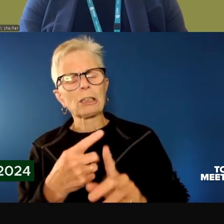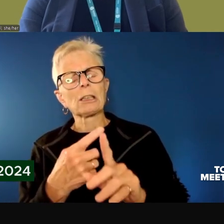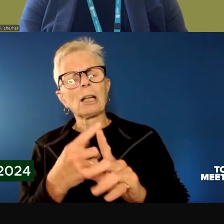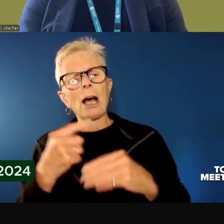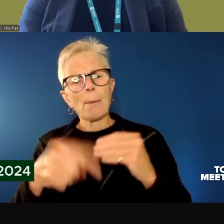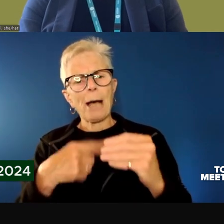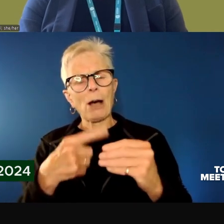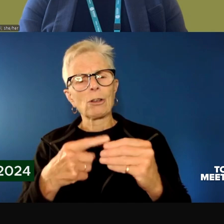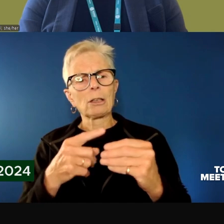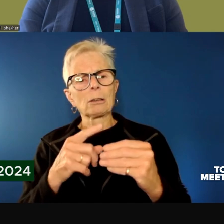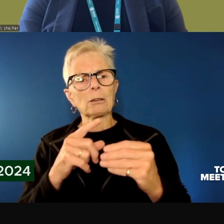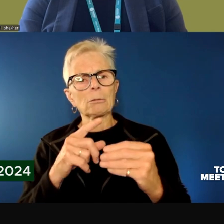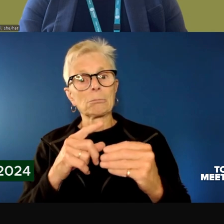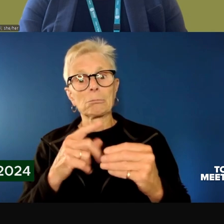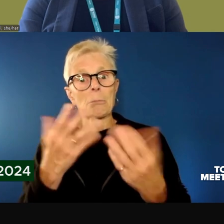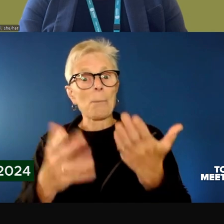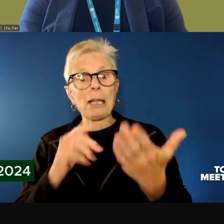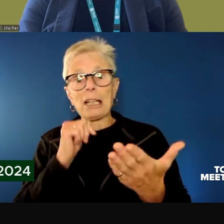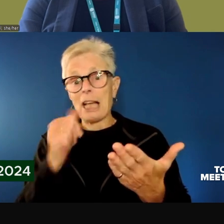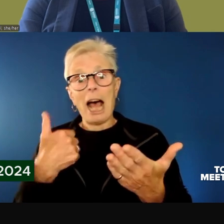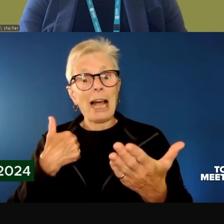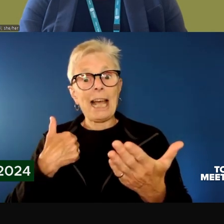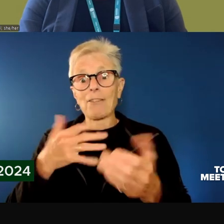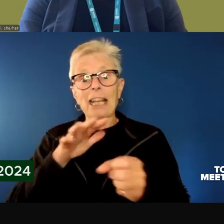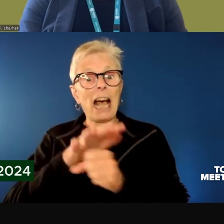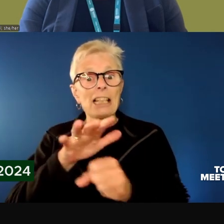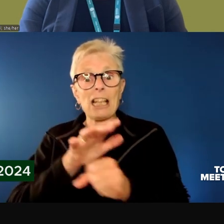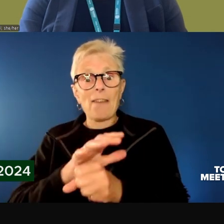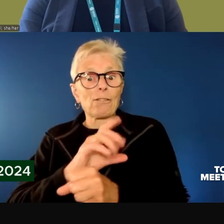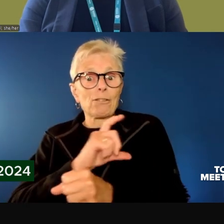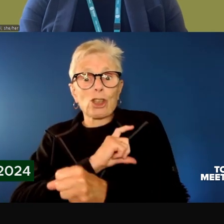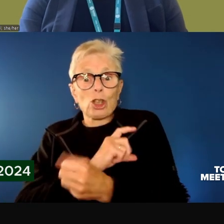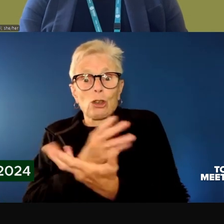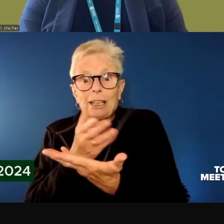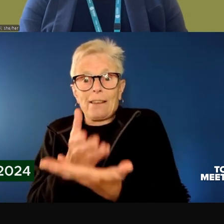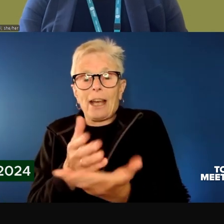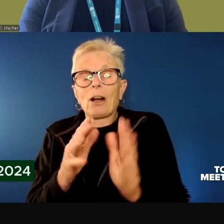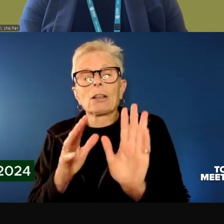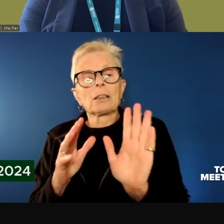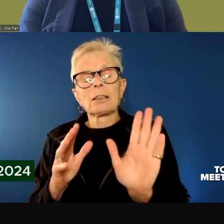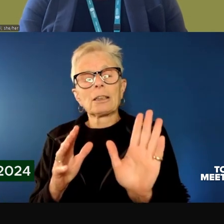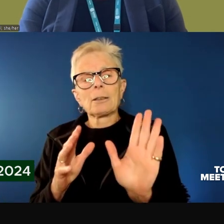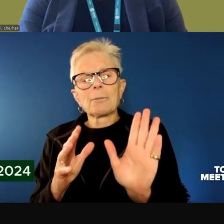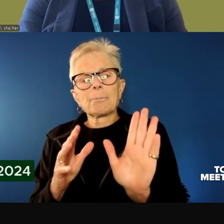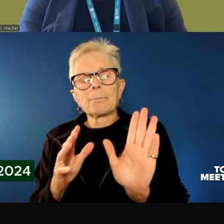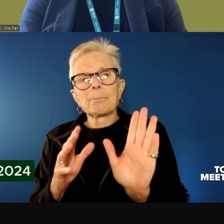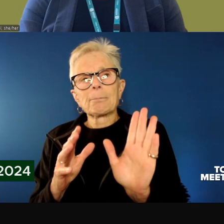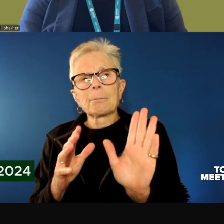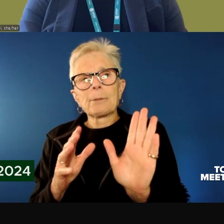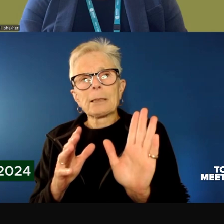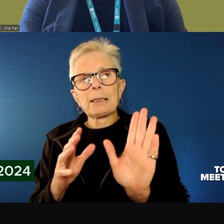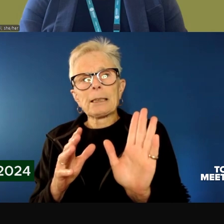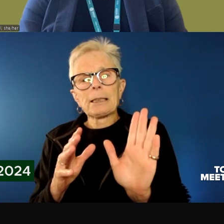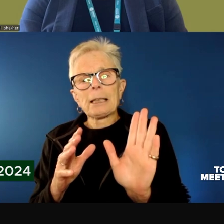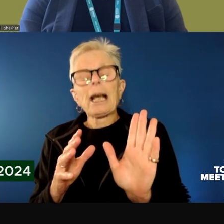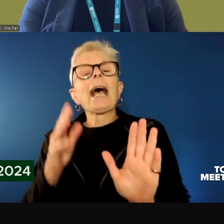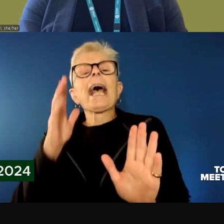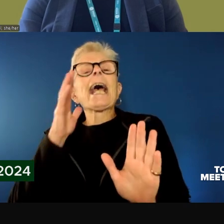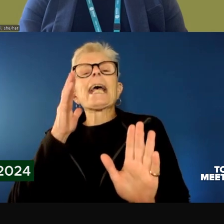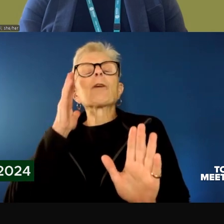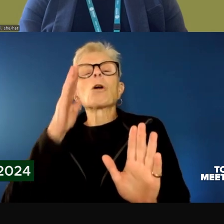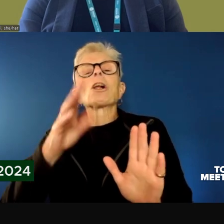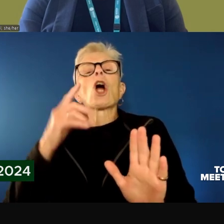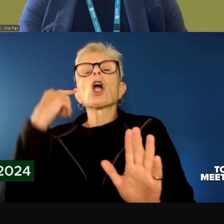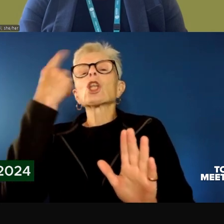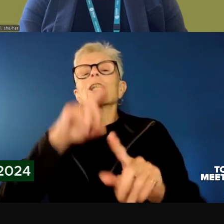not having enough of a security response. And it's not the same security response that you would see